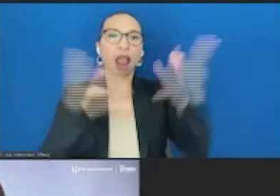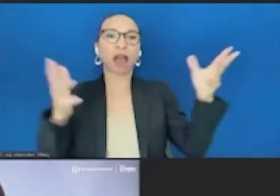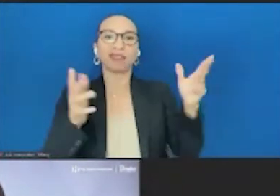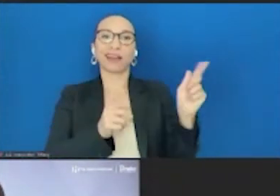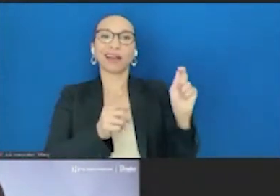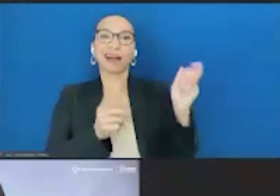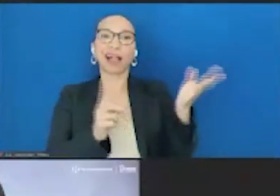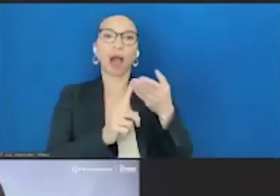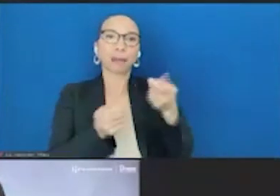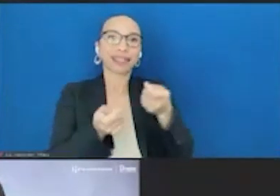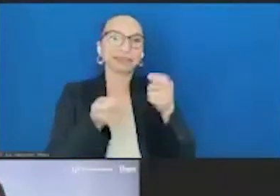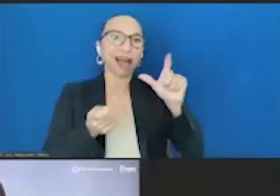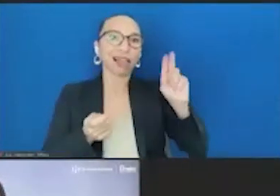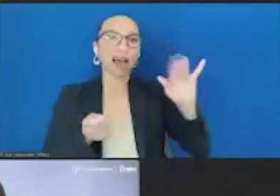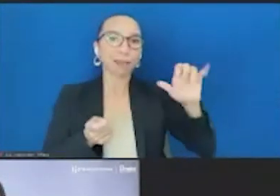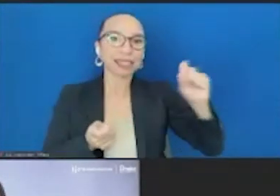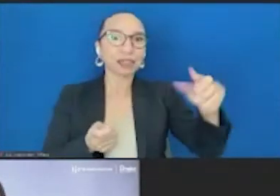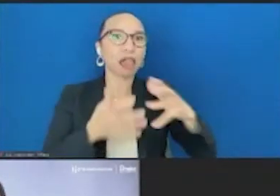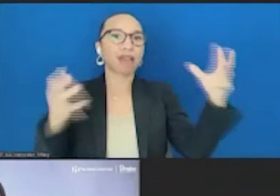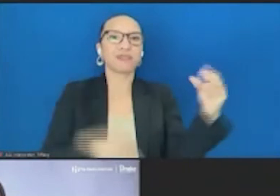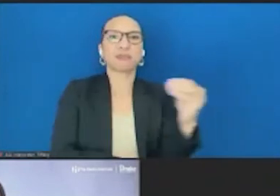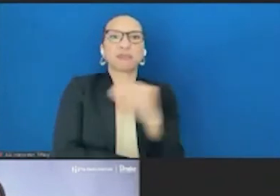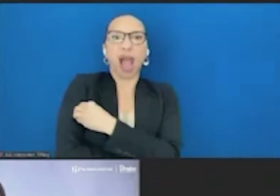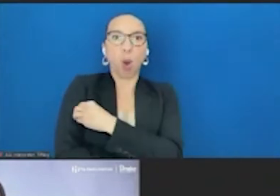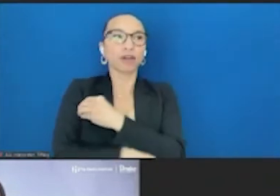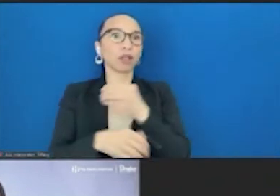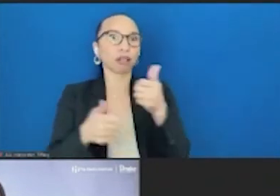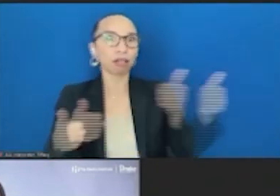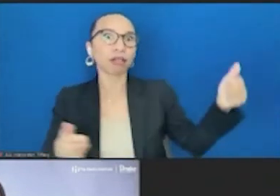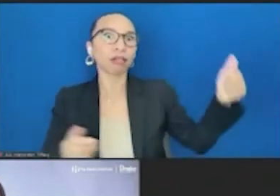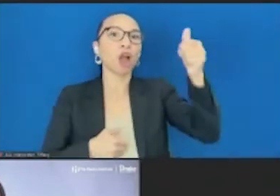food interests promoting unhealthy food.